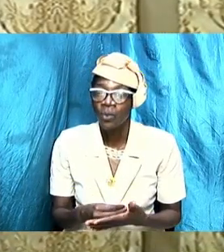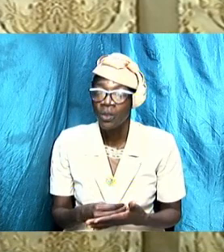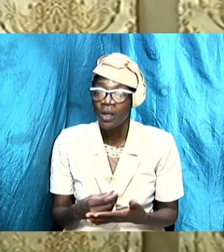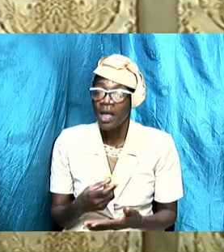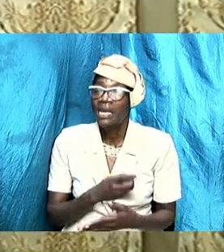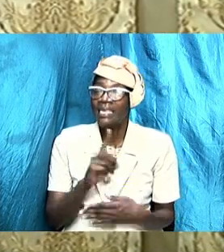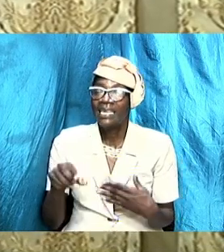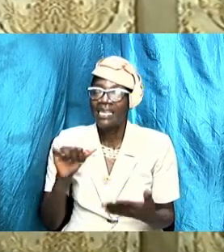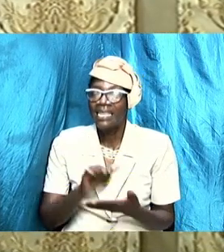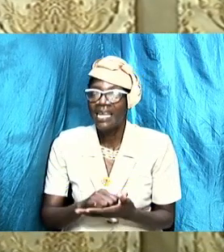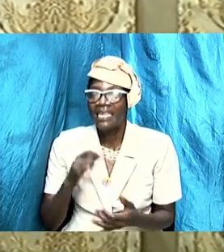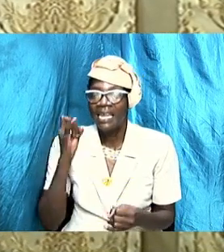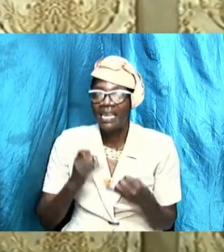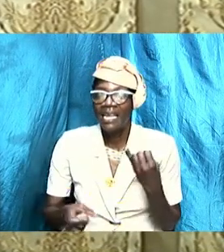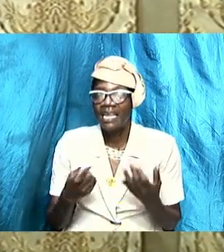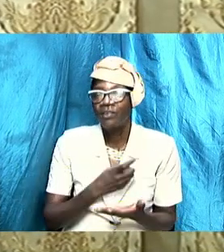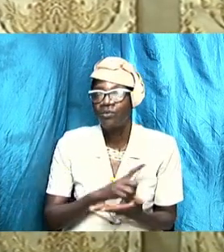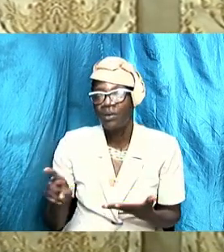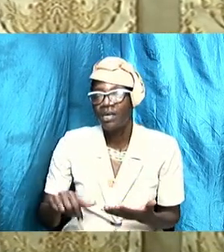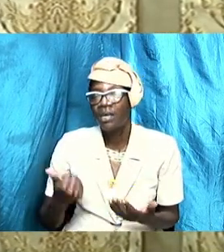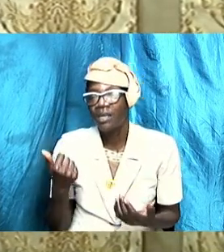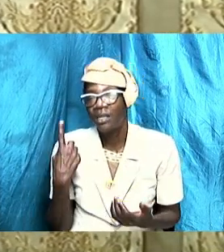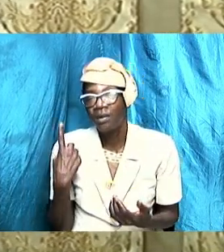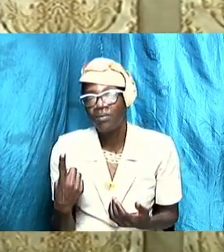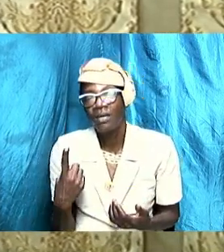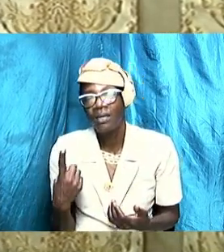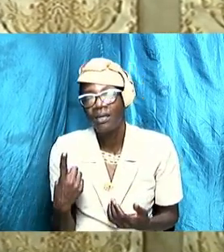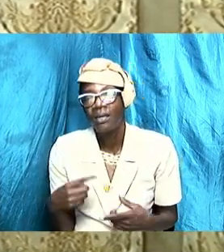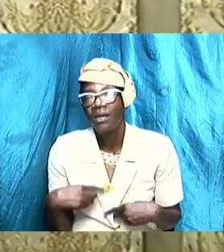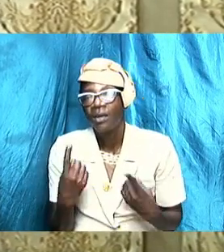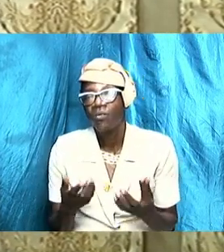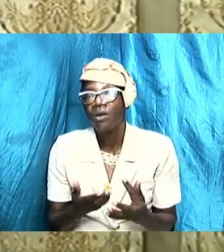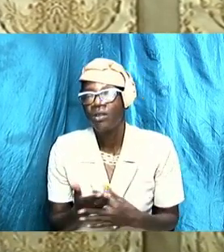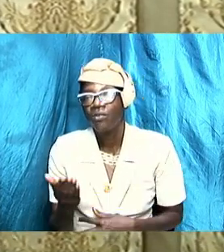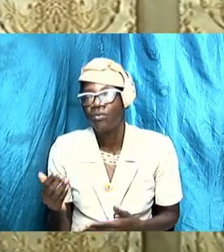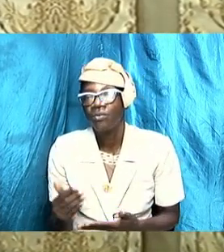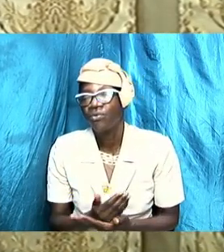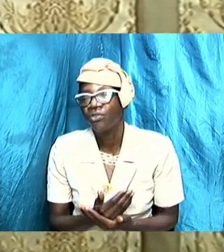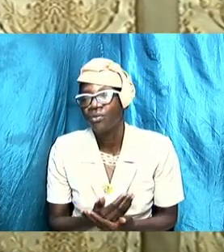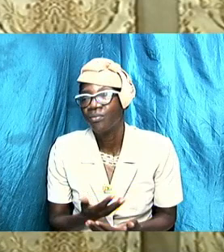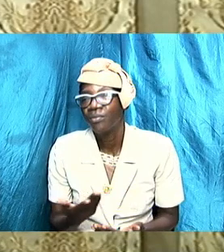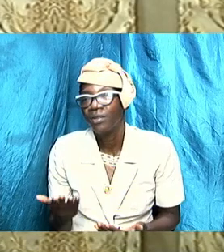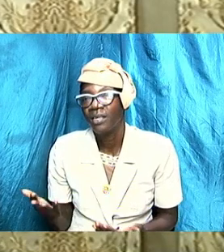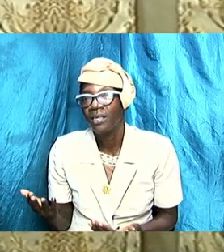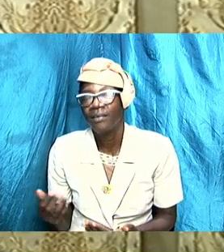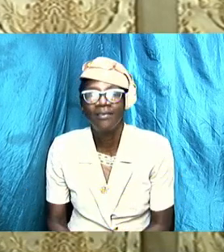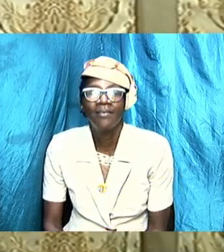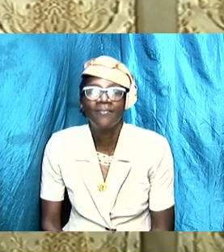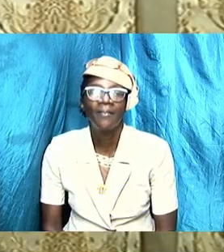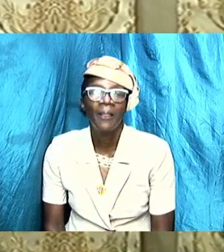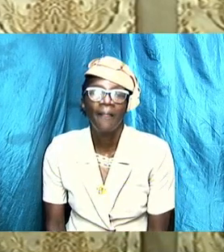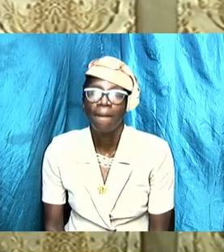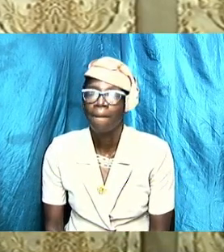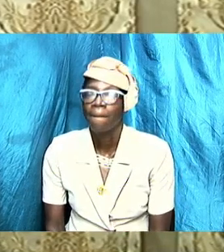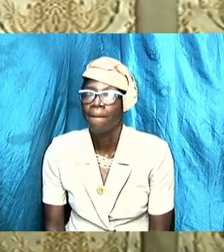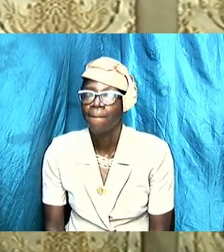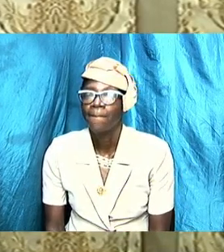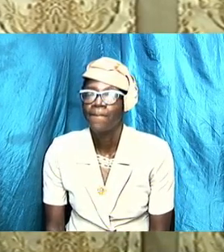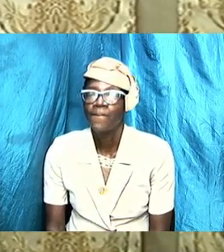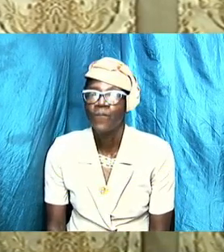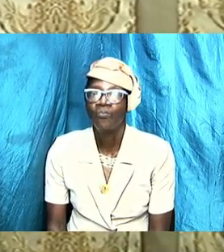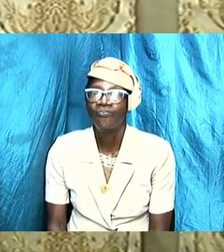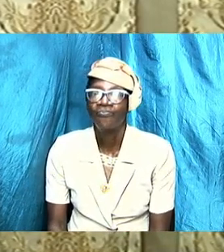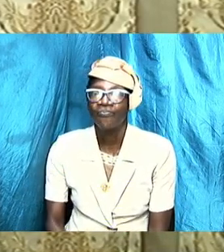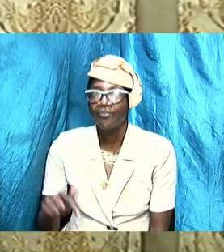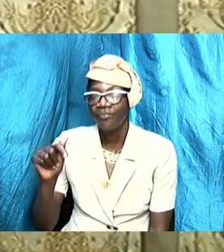there was another one we are talking now we sharing and this is